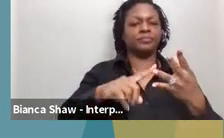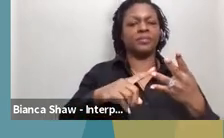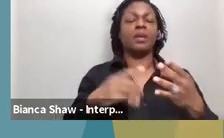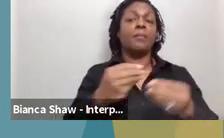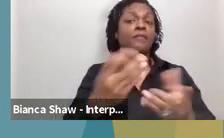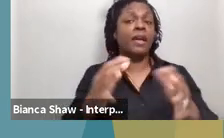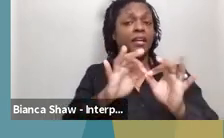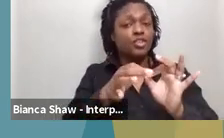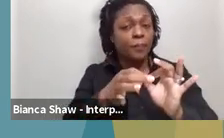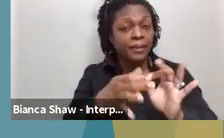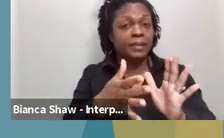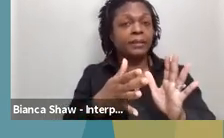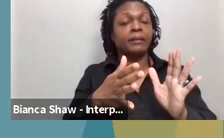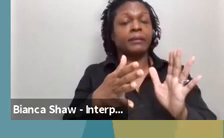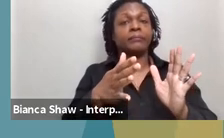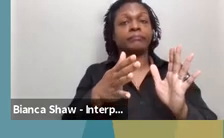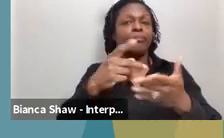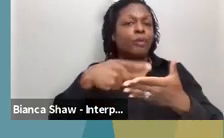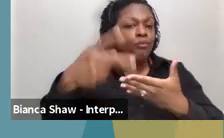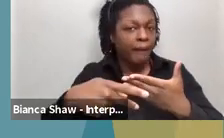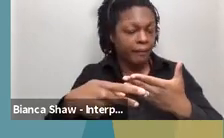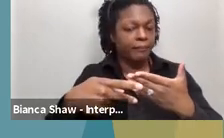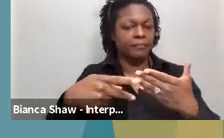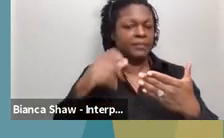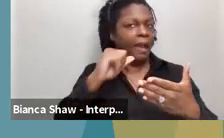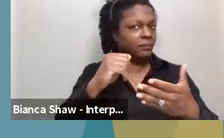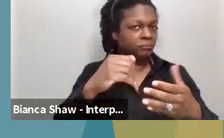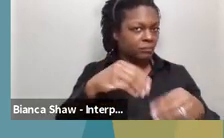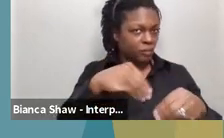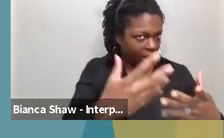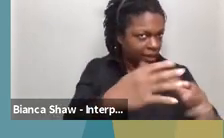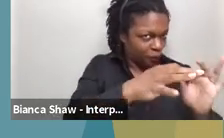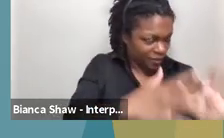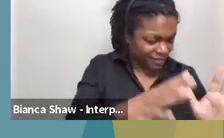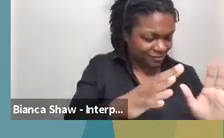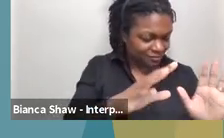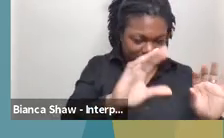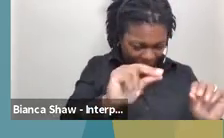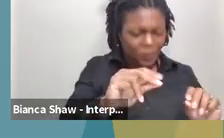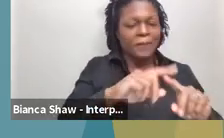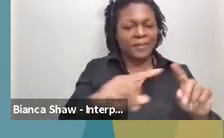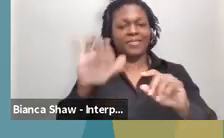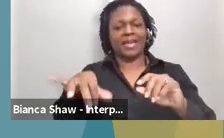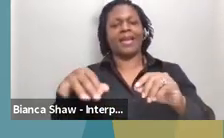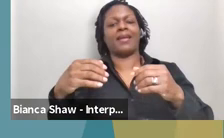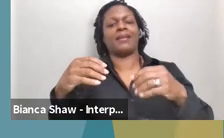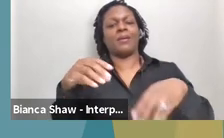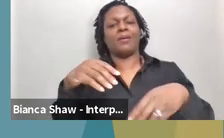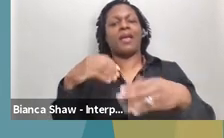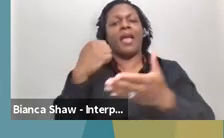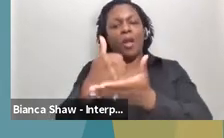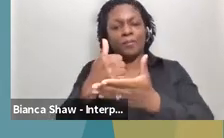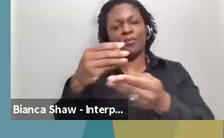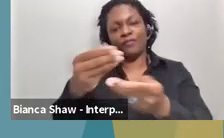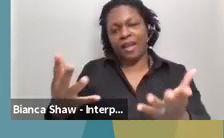but we have an interpreting program where we oversee and, uh, support communication access to state and local